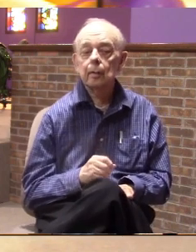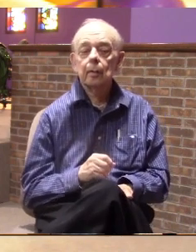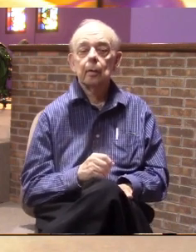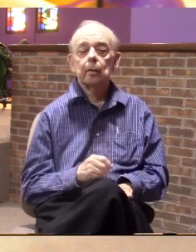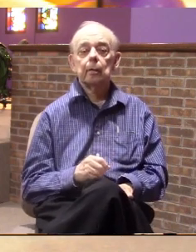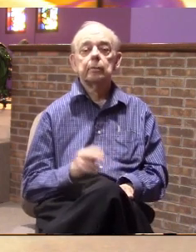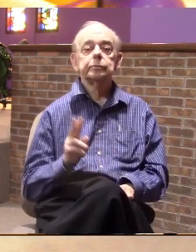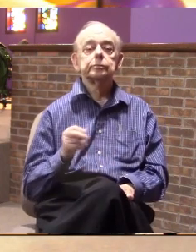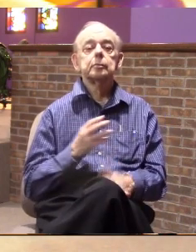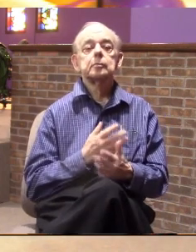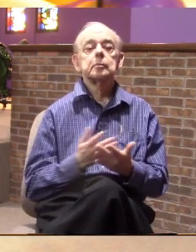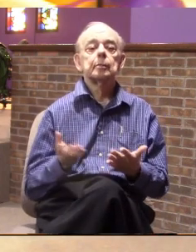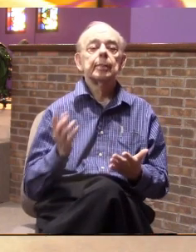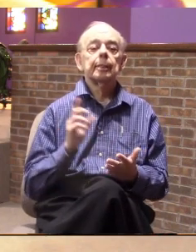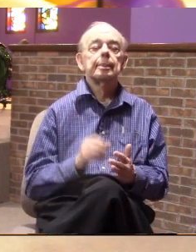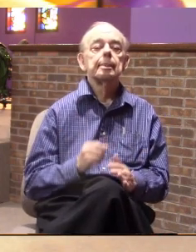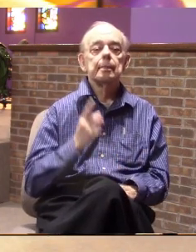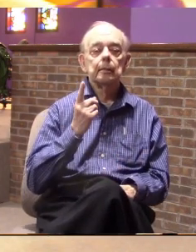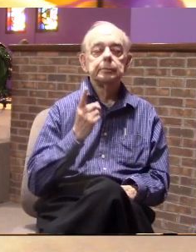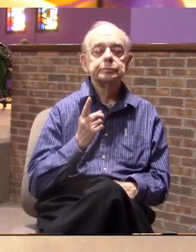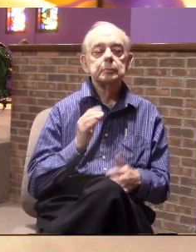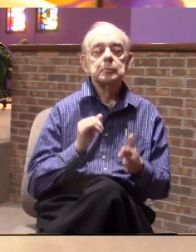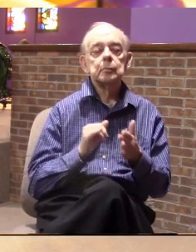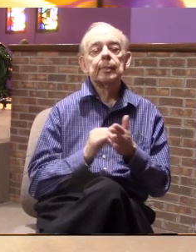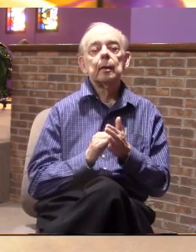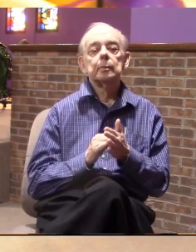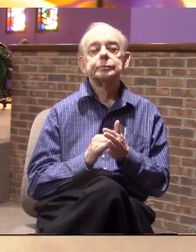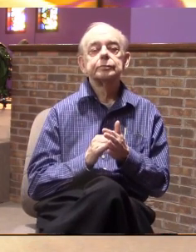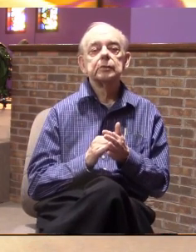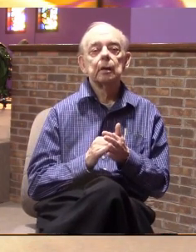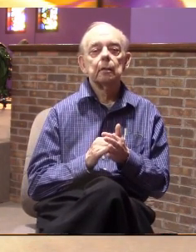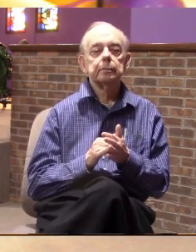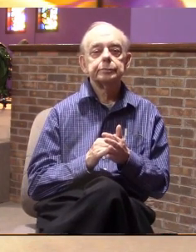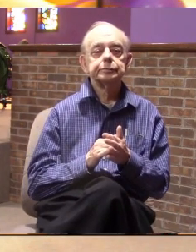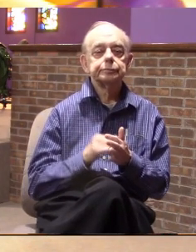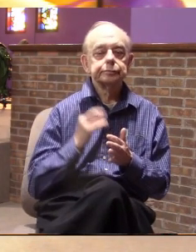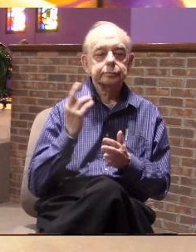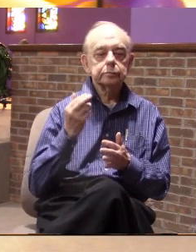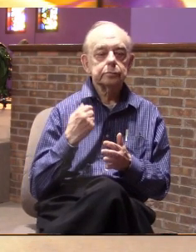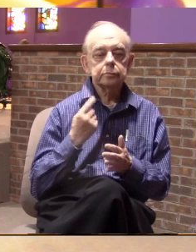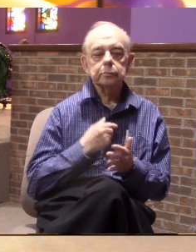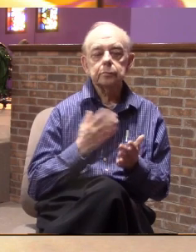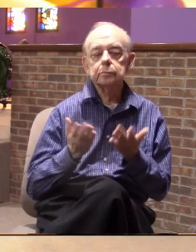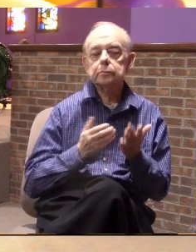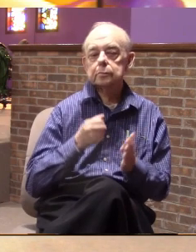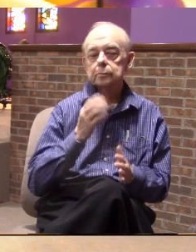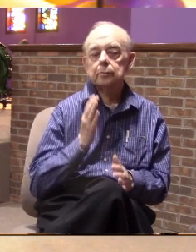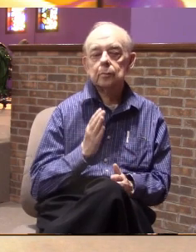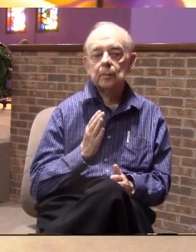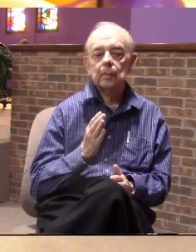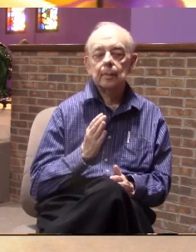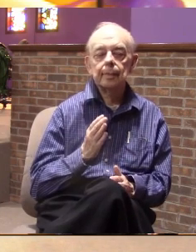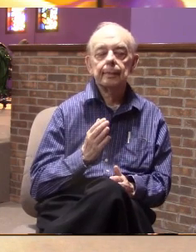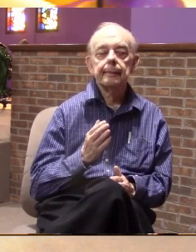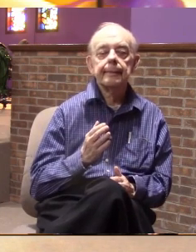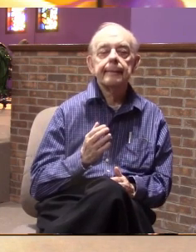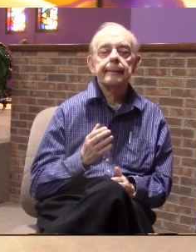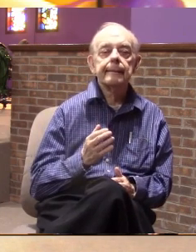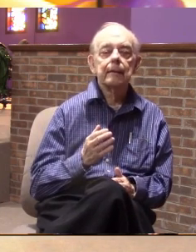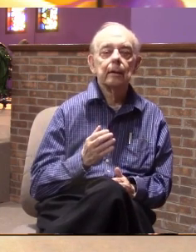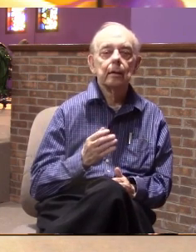the second thing we need to understand and that is this the reason that we serve God ladies and gentlemen